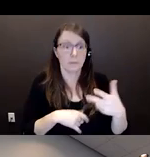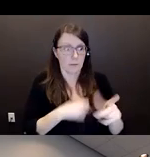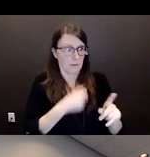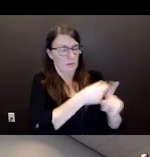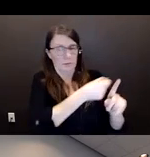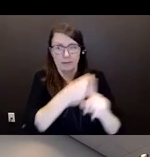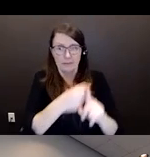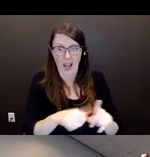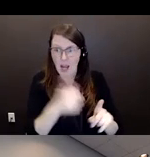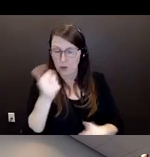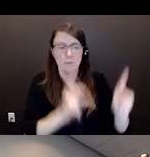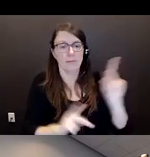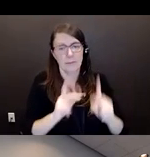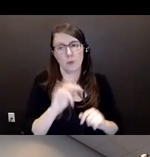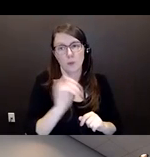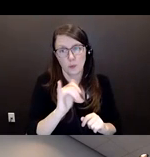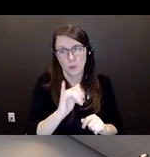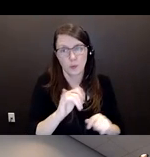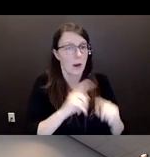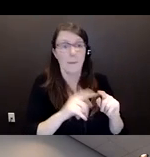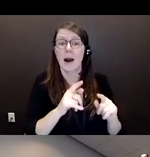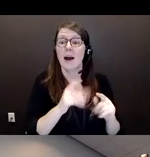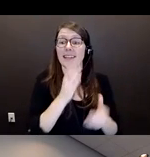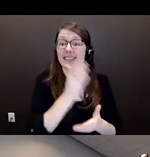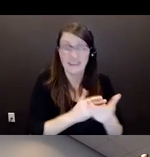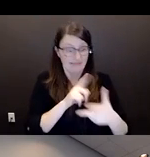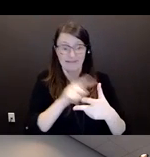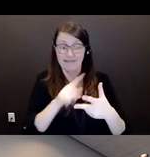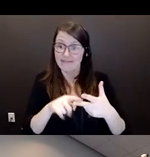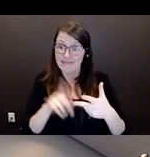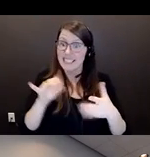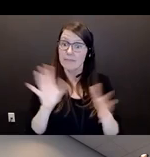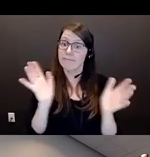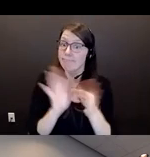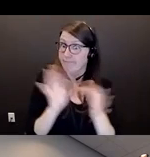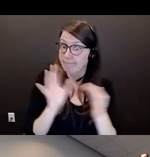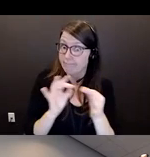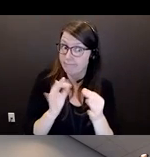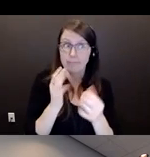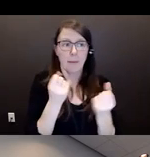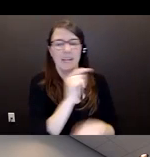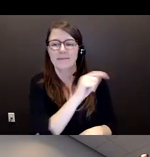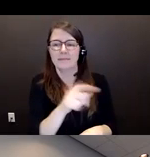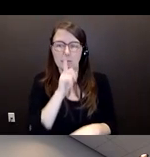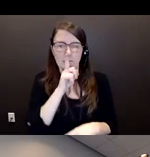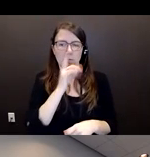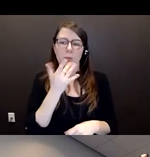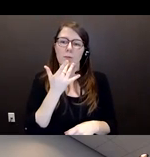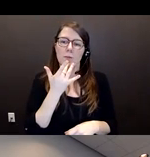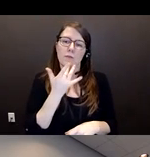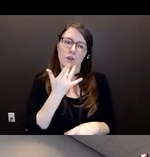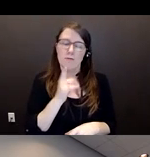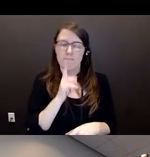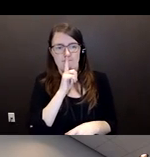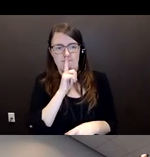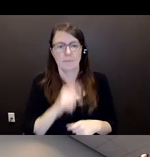that were involved in this, they just didn't come forward and want to proceed. There was a charity involved in this for those who are